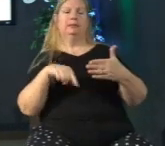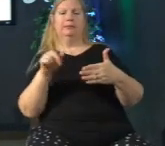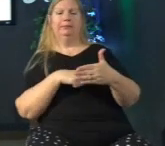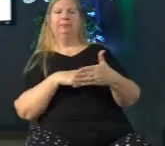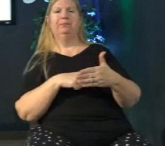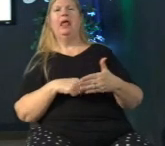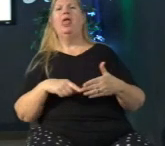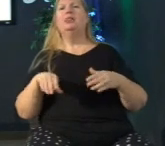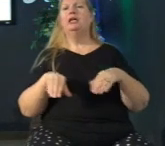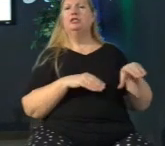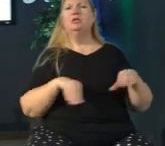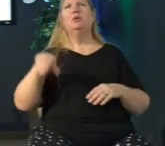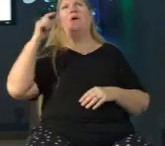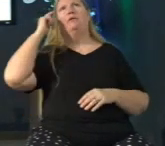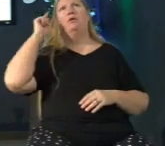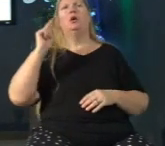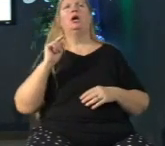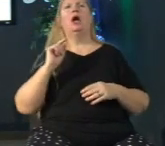doing that for our own good